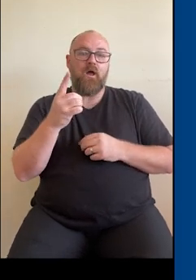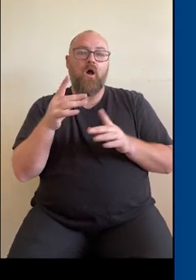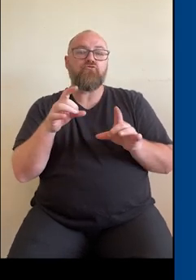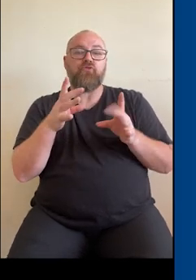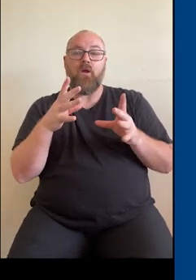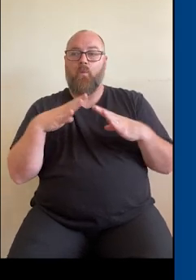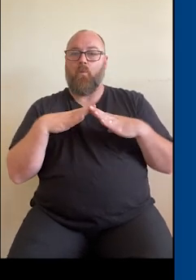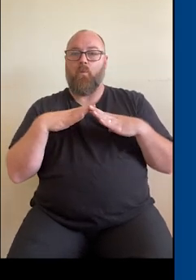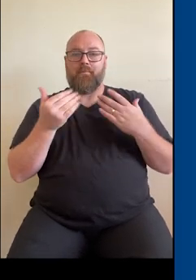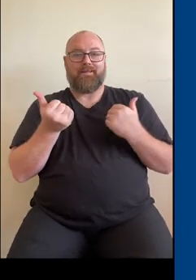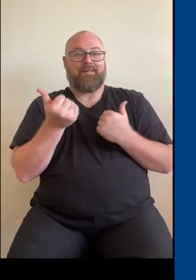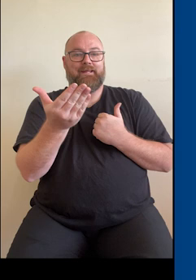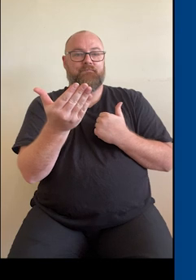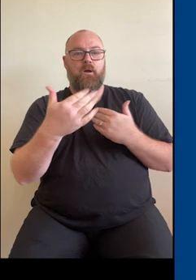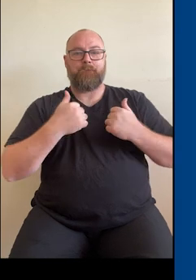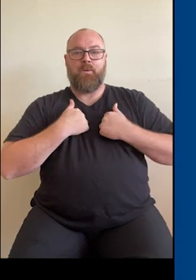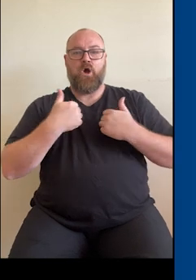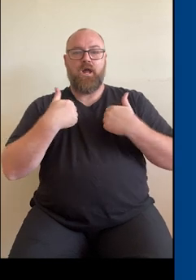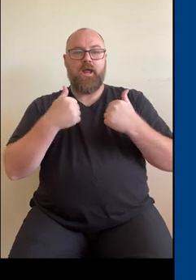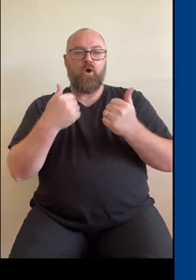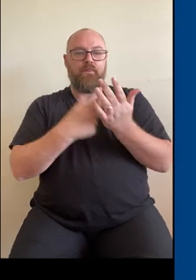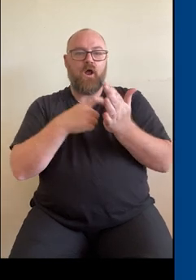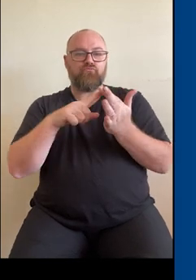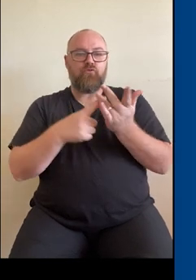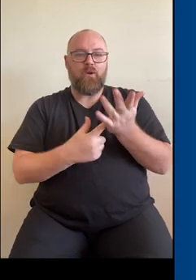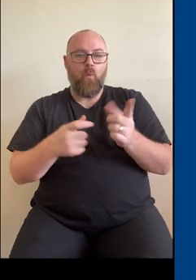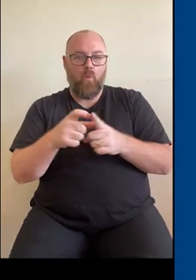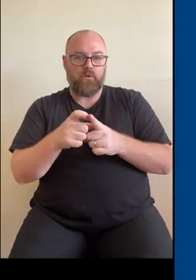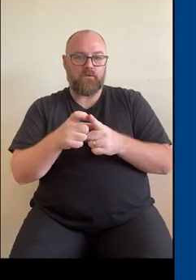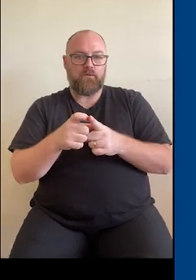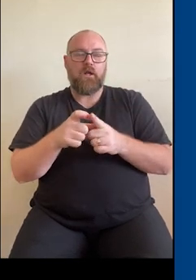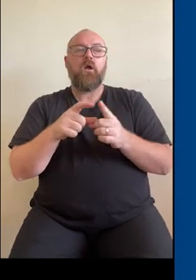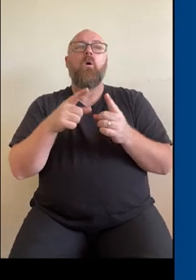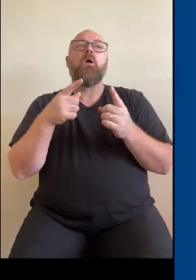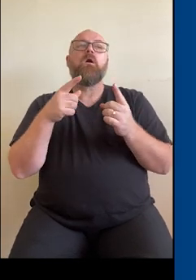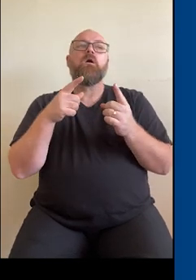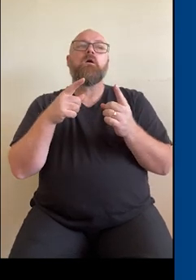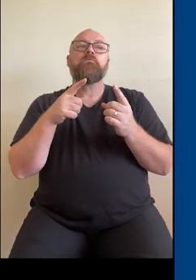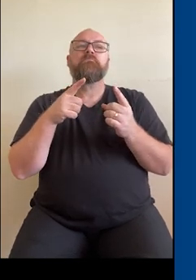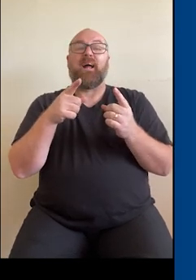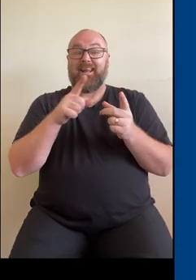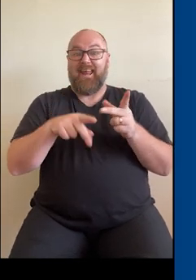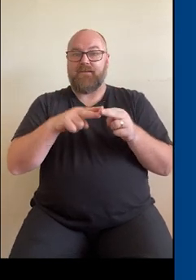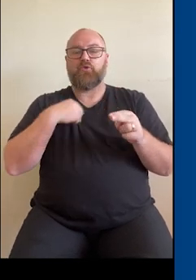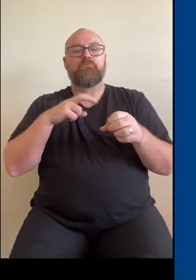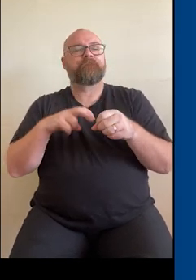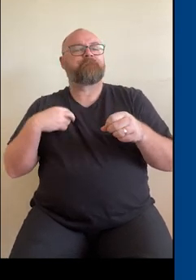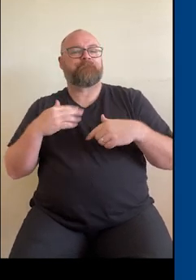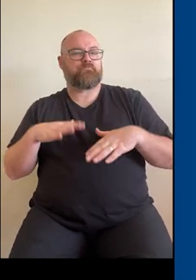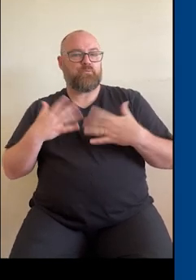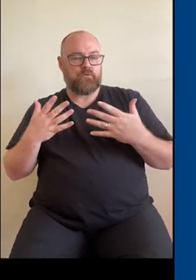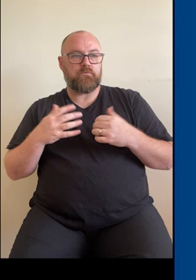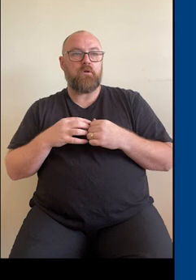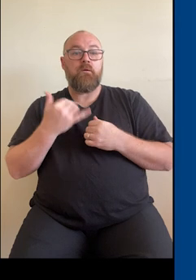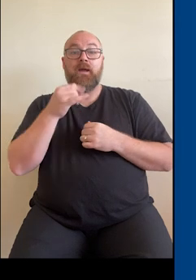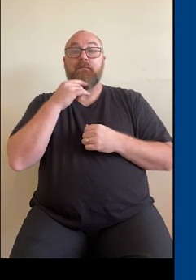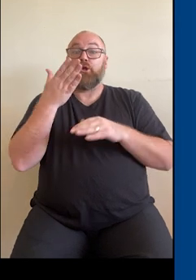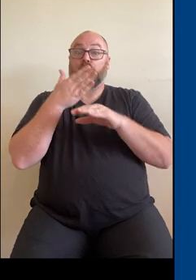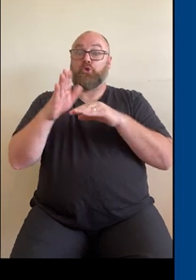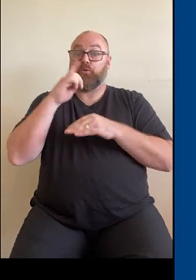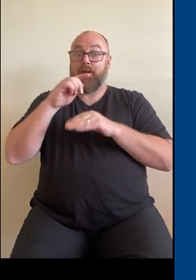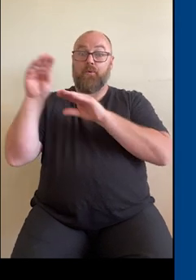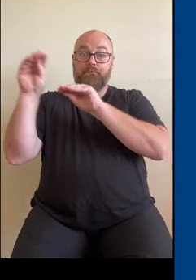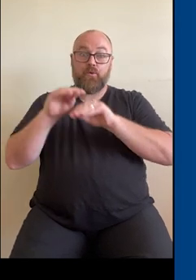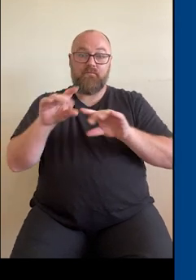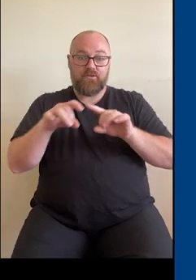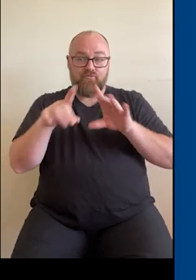automatically given a My Health Record unless they opted out. New arrivals to Australia may also have selected to have